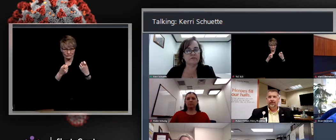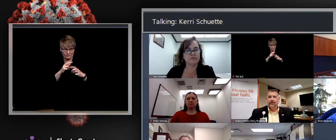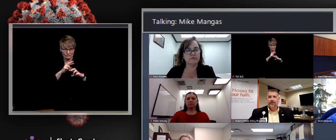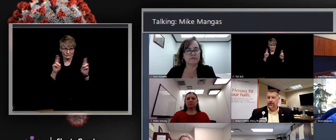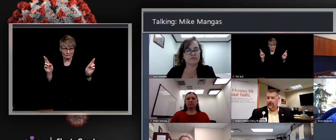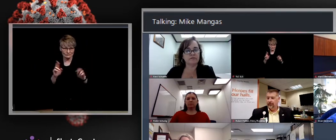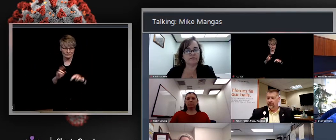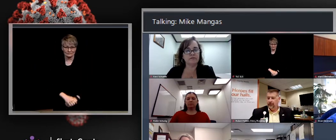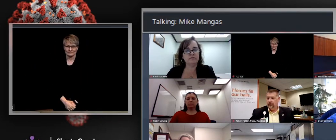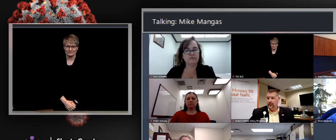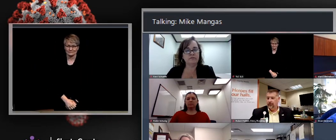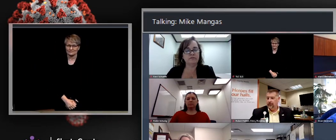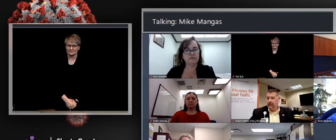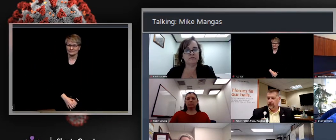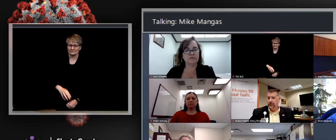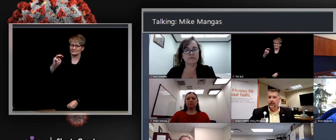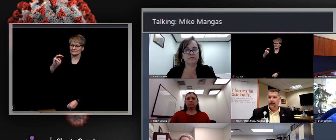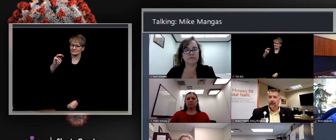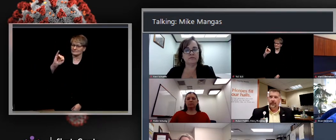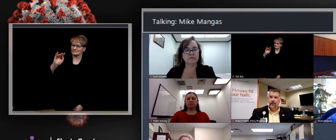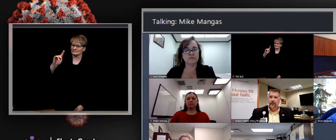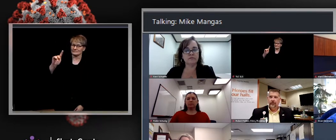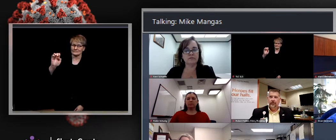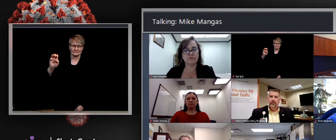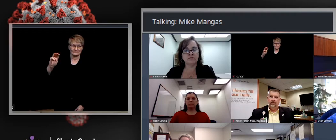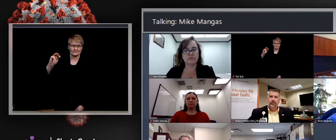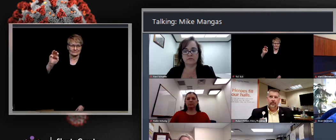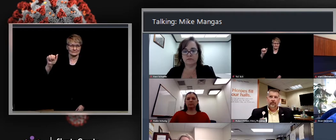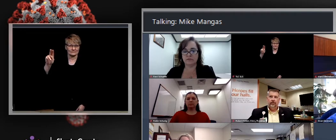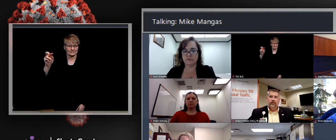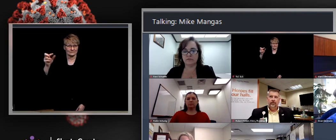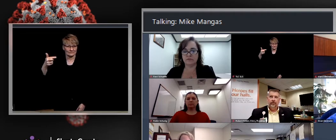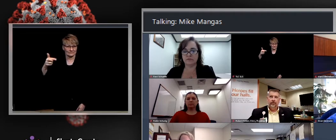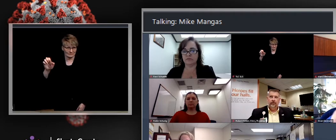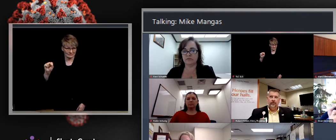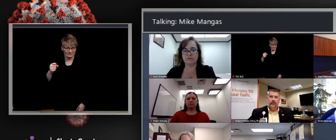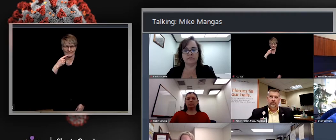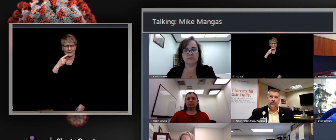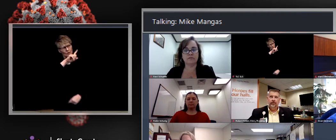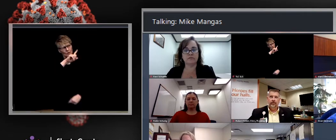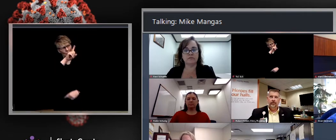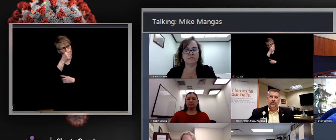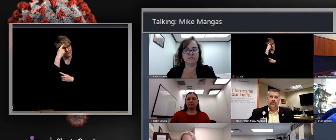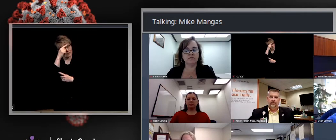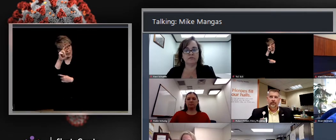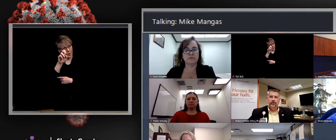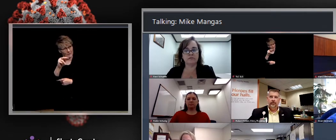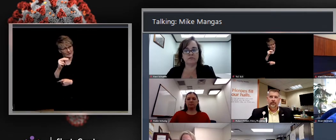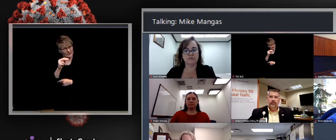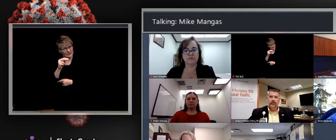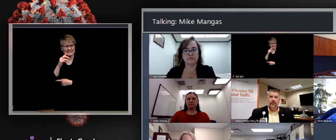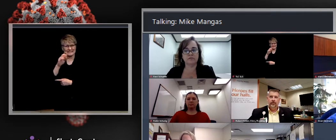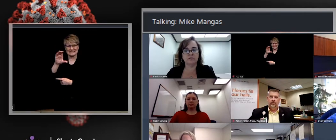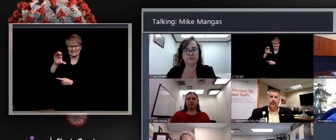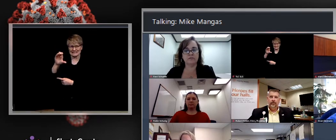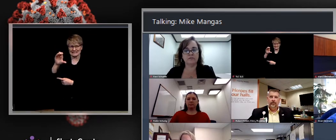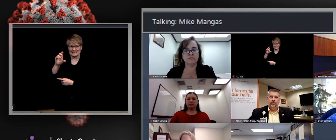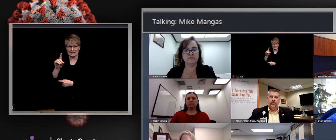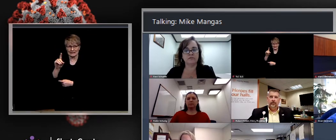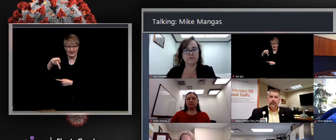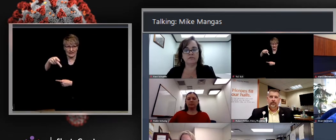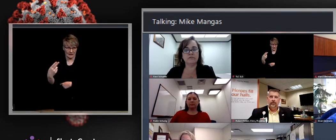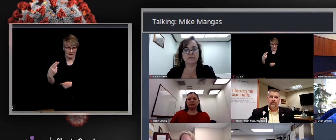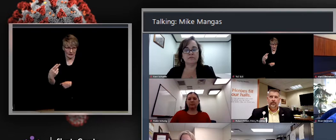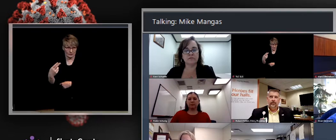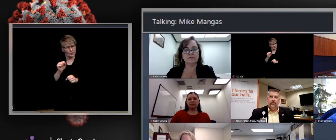Well, I've got a question for Robin. Robin, you mentioned CDPH working on outdoor events.